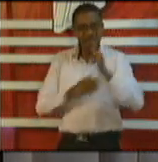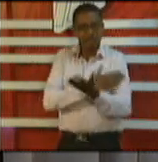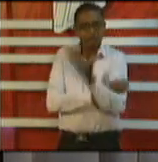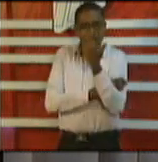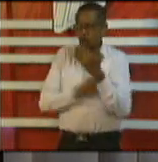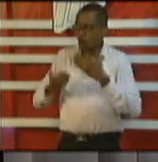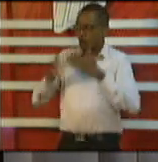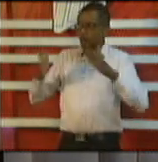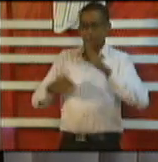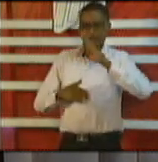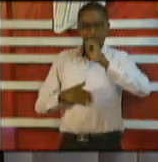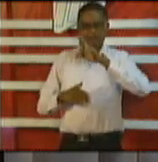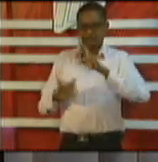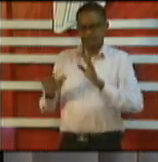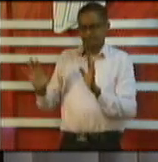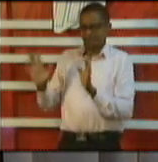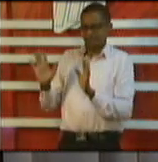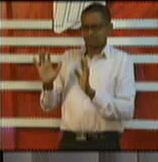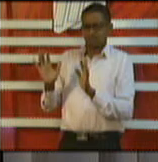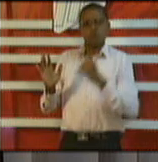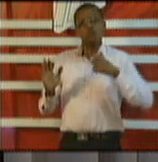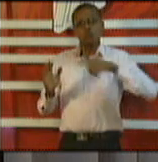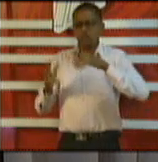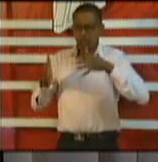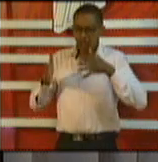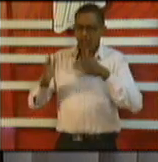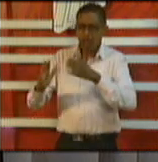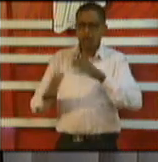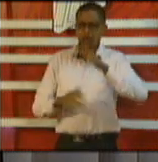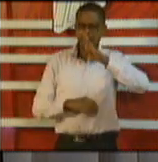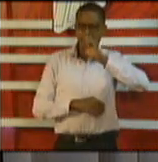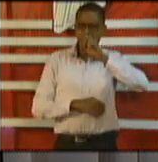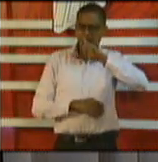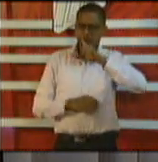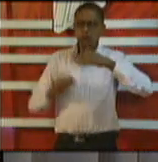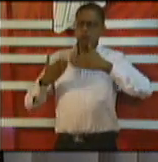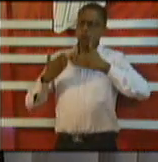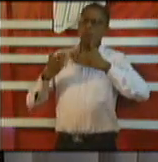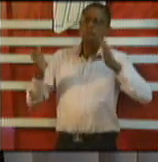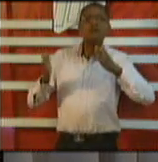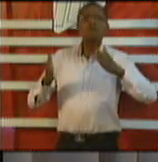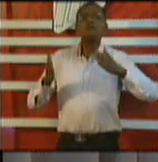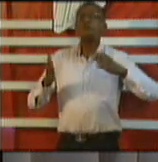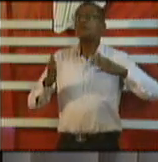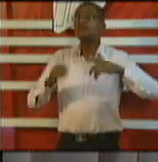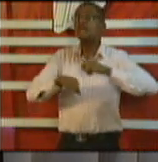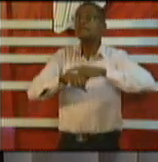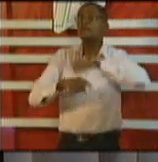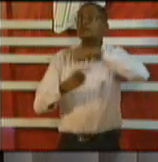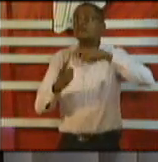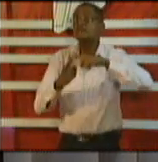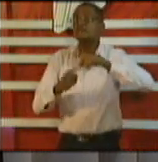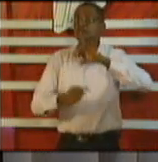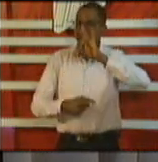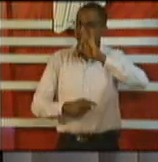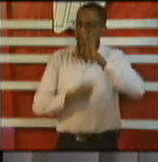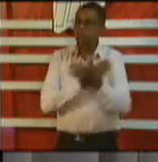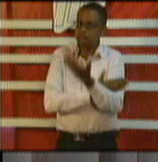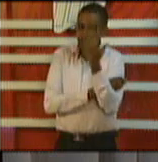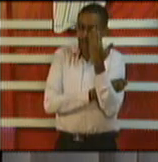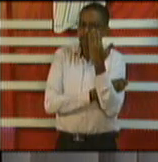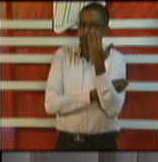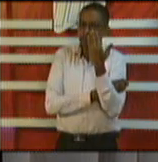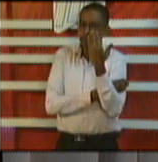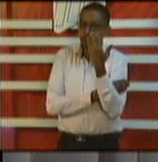the opportunity for bars to open at 8 a.m. because we wanted to allow people to get back out to work and just to